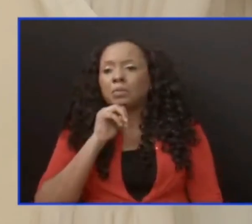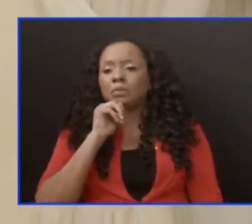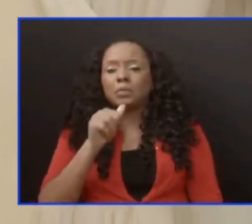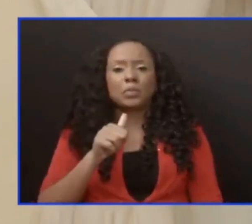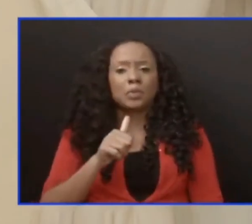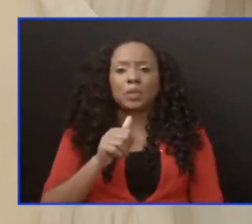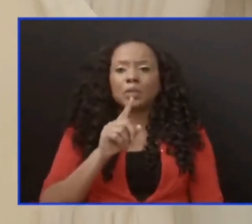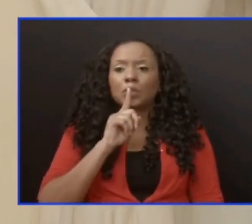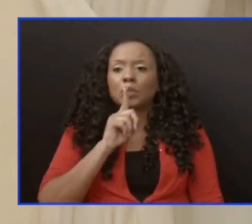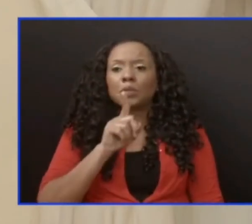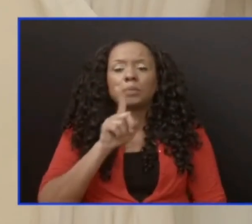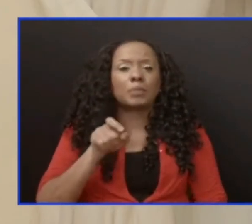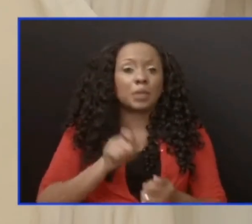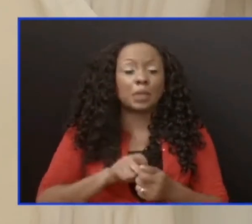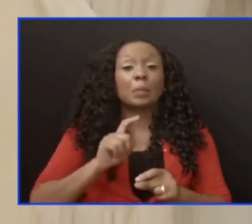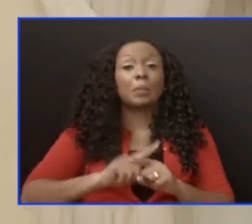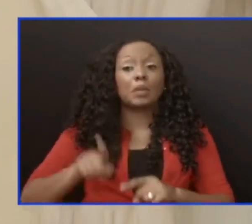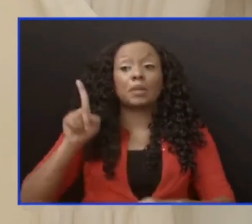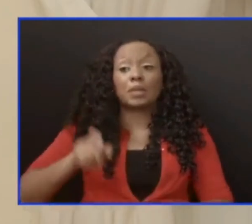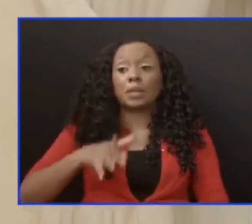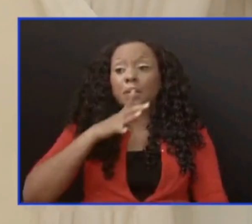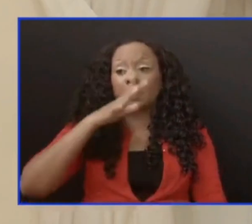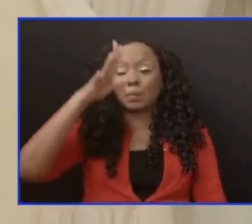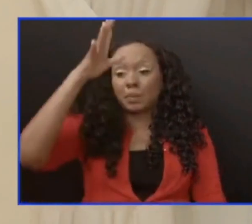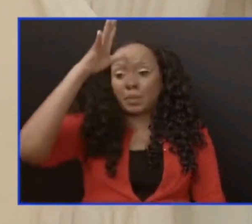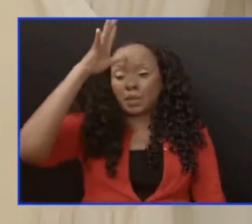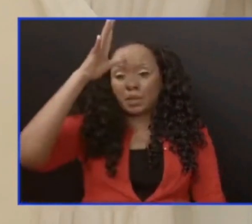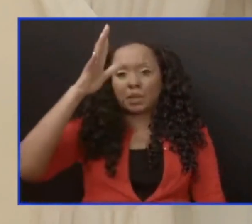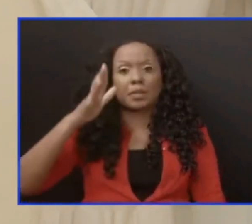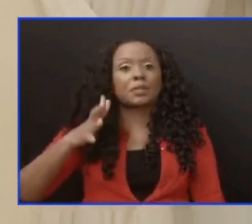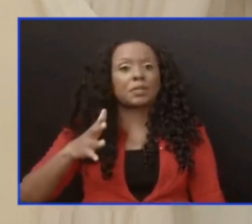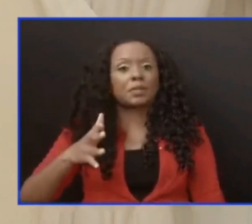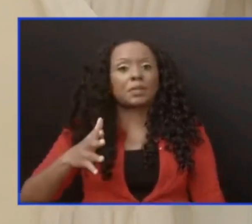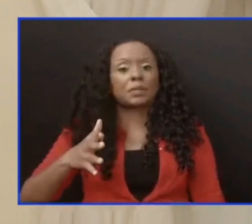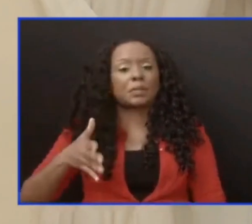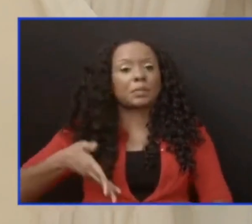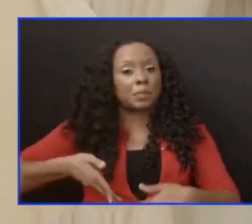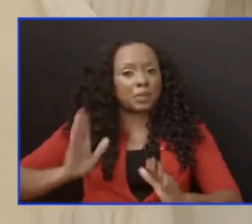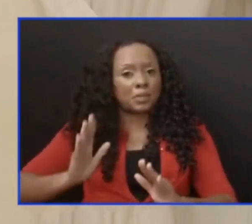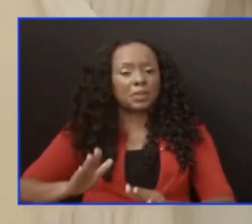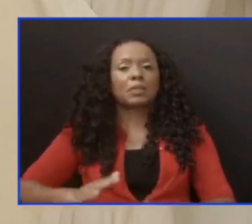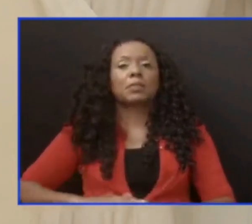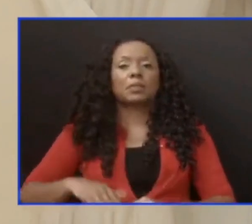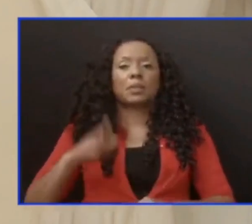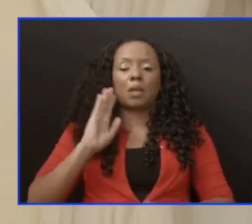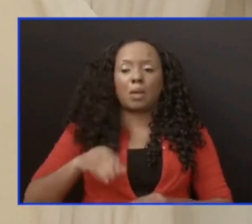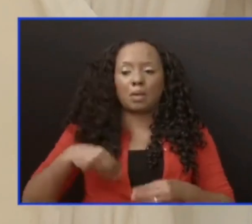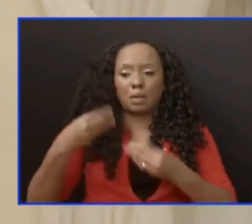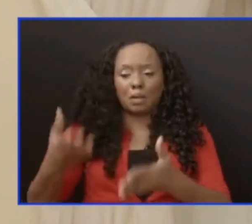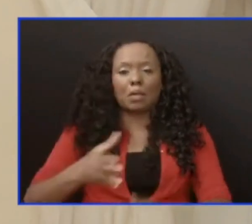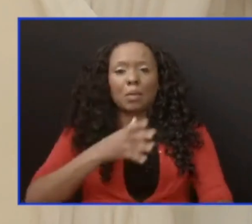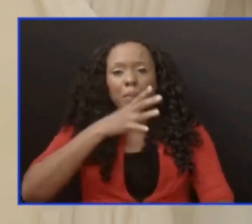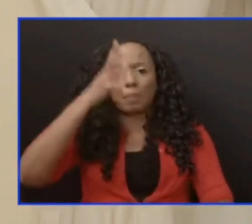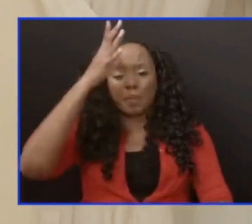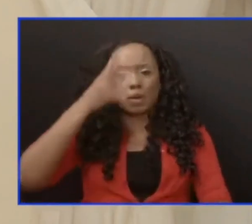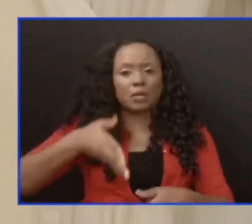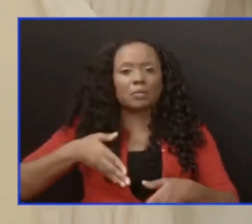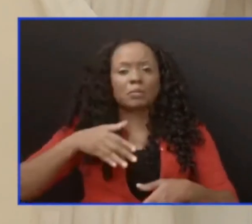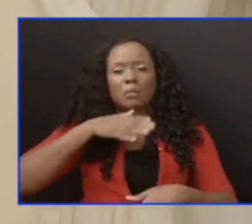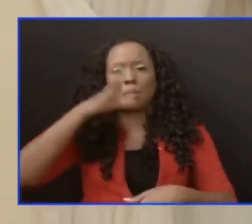consent, and the parental consent forms will be made available. For students, we